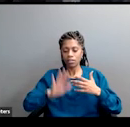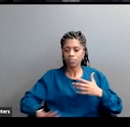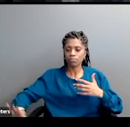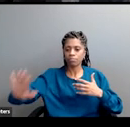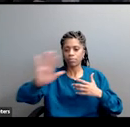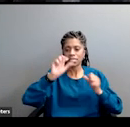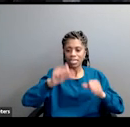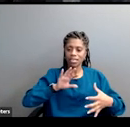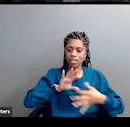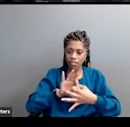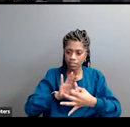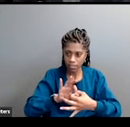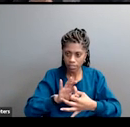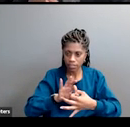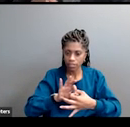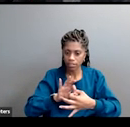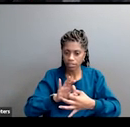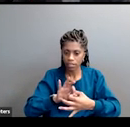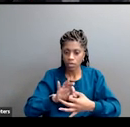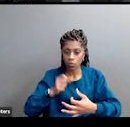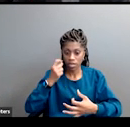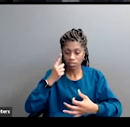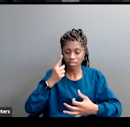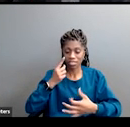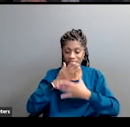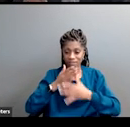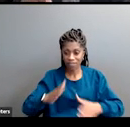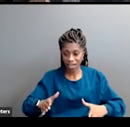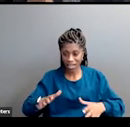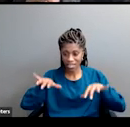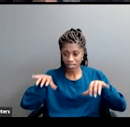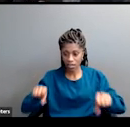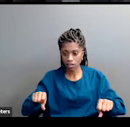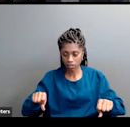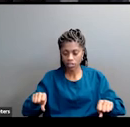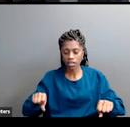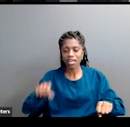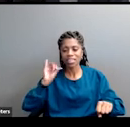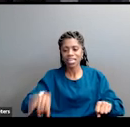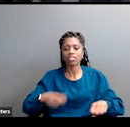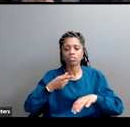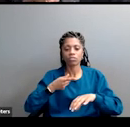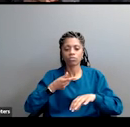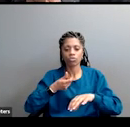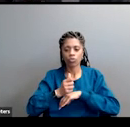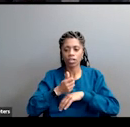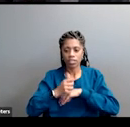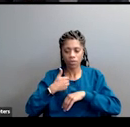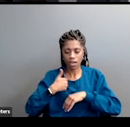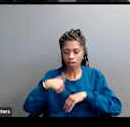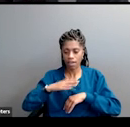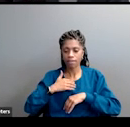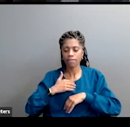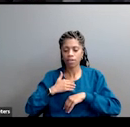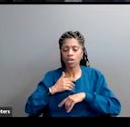message that says divide-and-conquer is the threat we all face. And when we reject divide-and-conquer messages and join